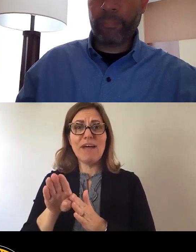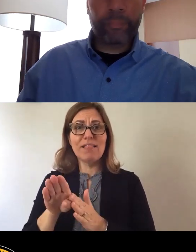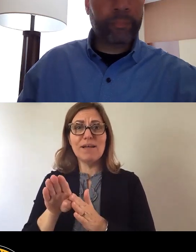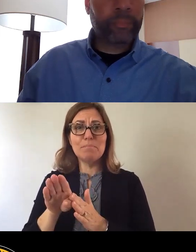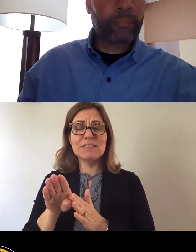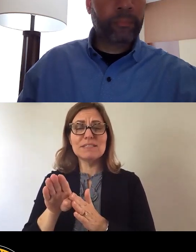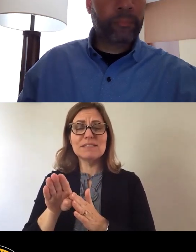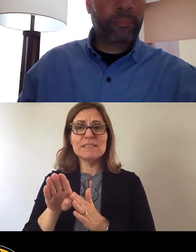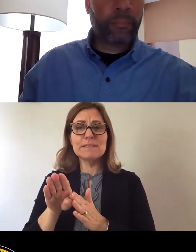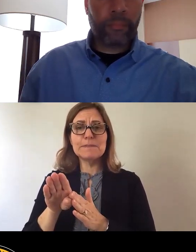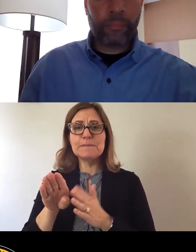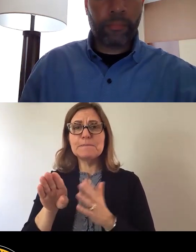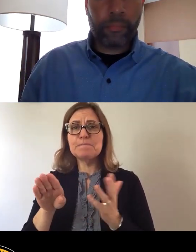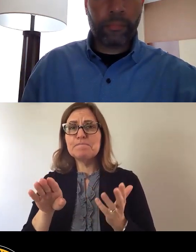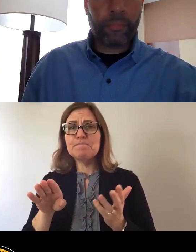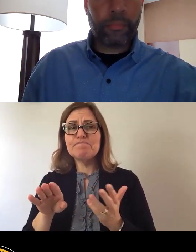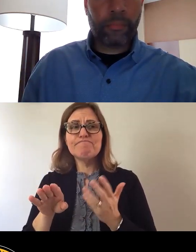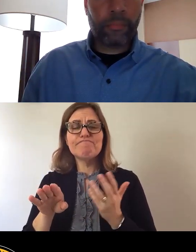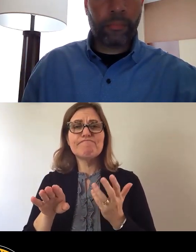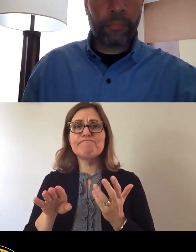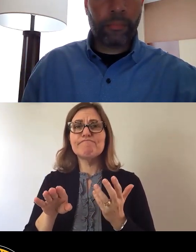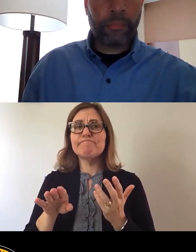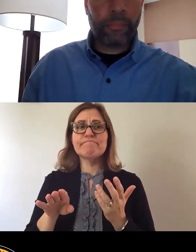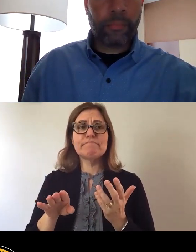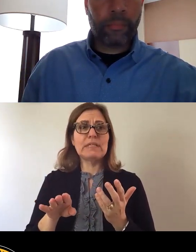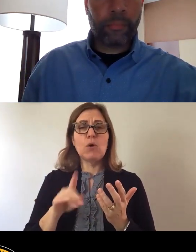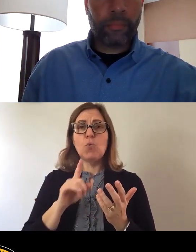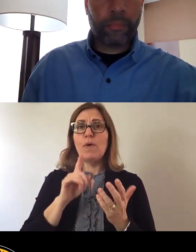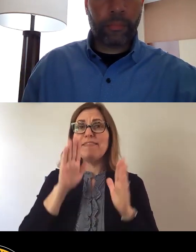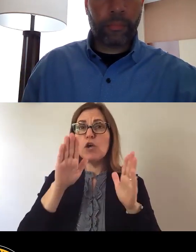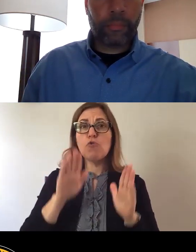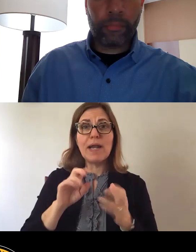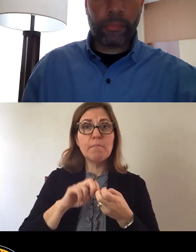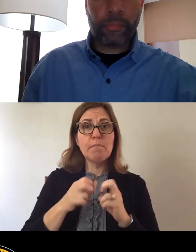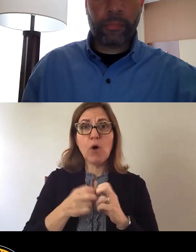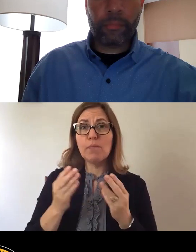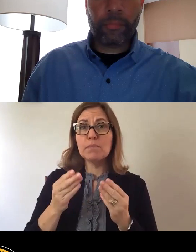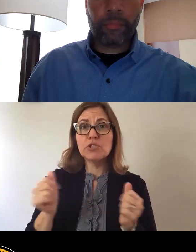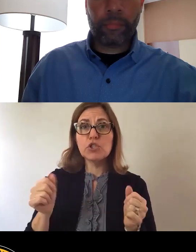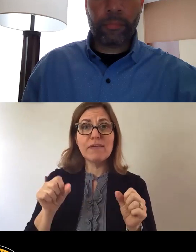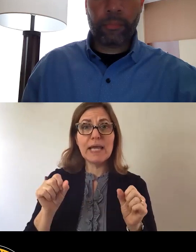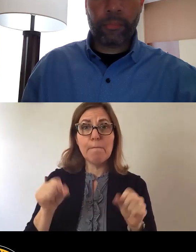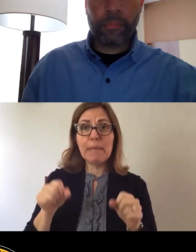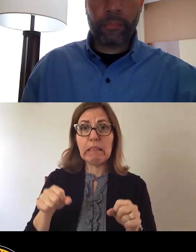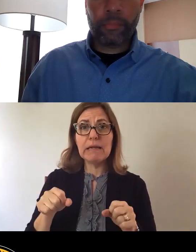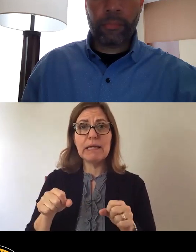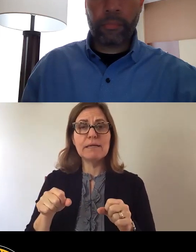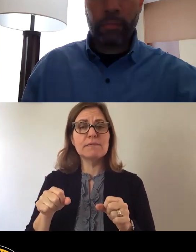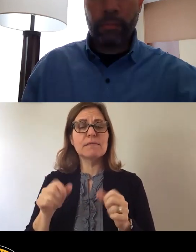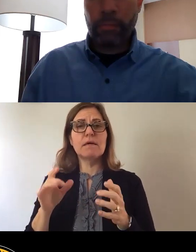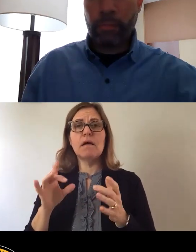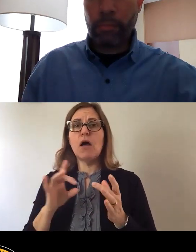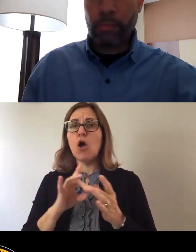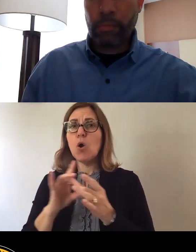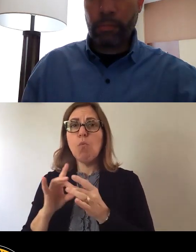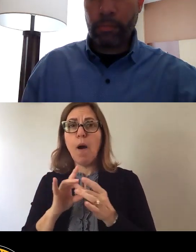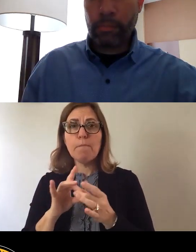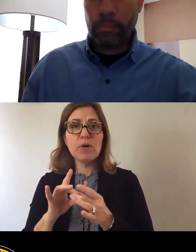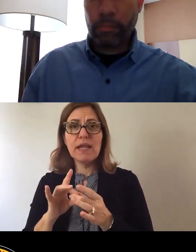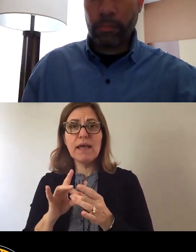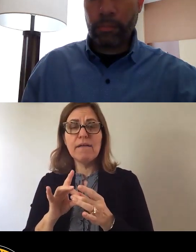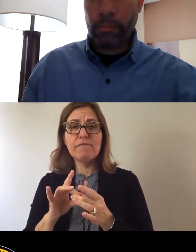incredible problem-solving abilities, the cooperative efforts of